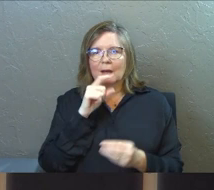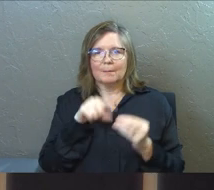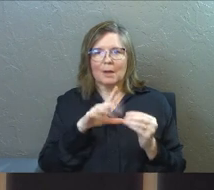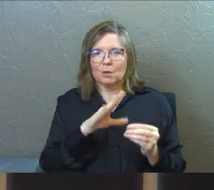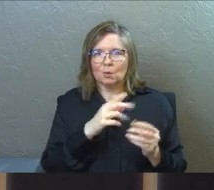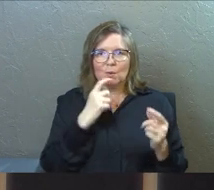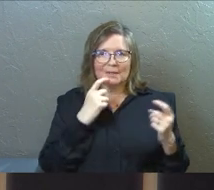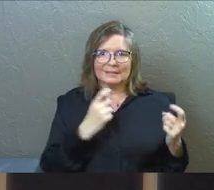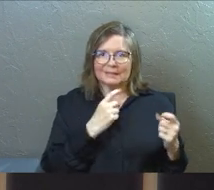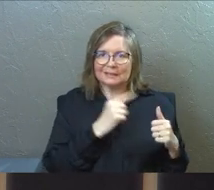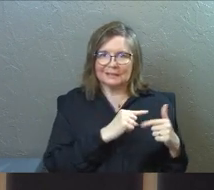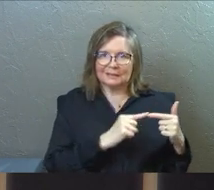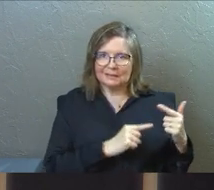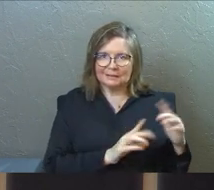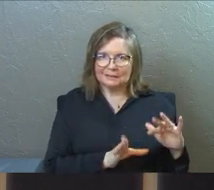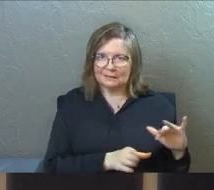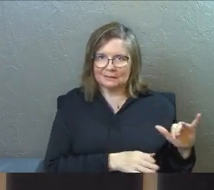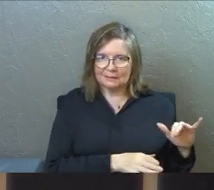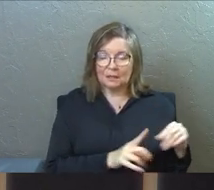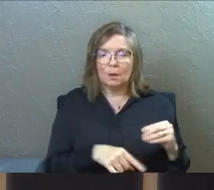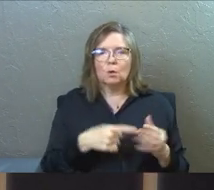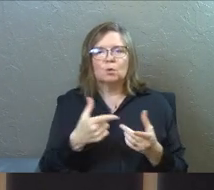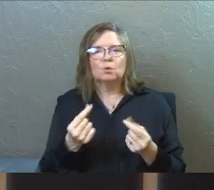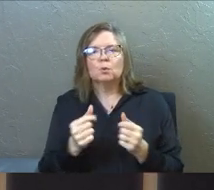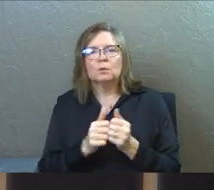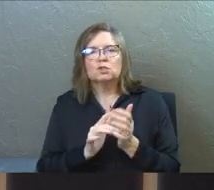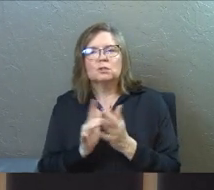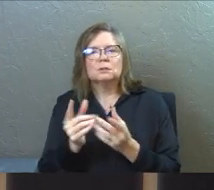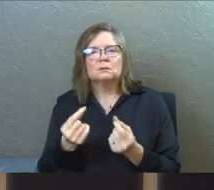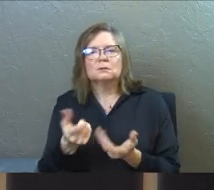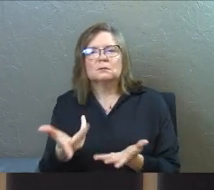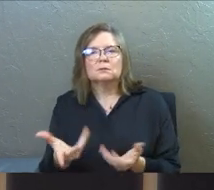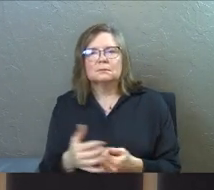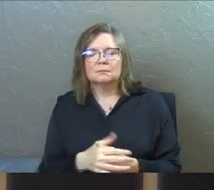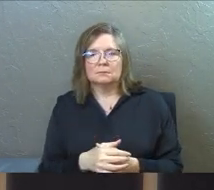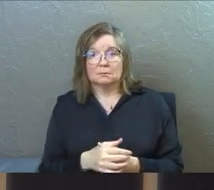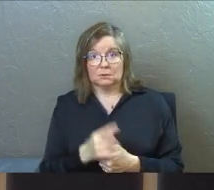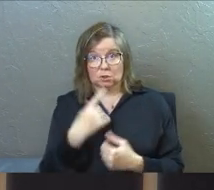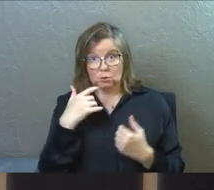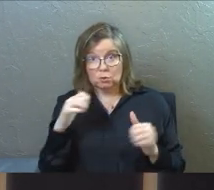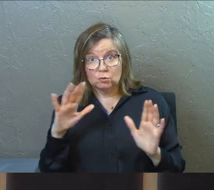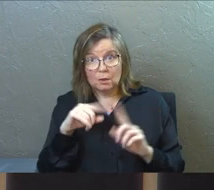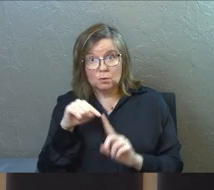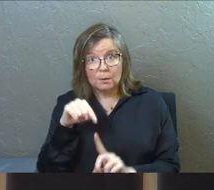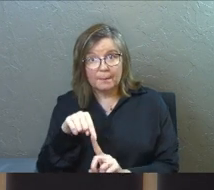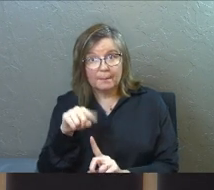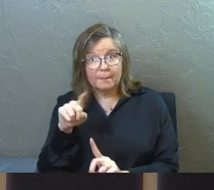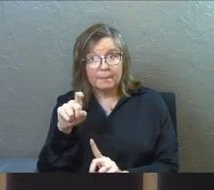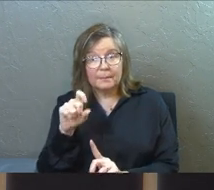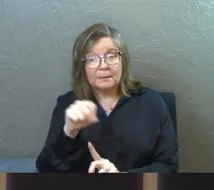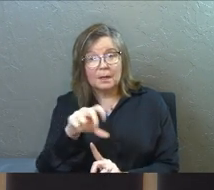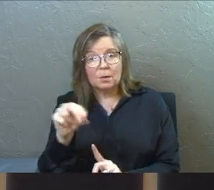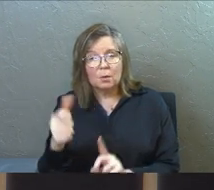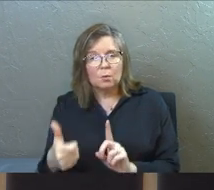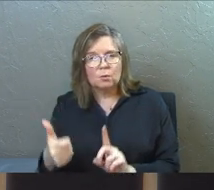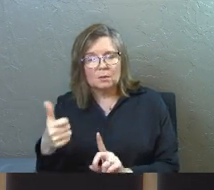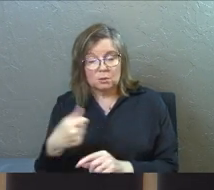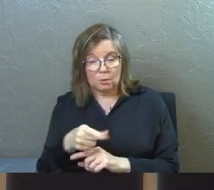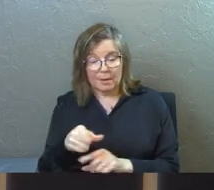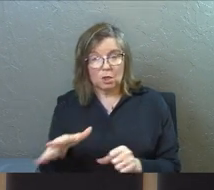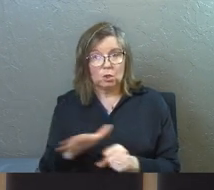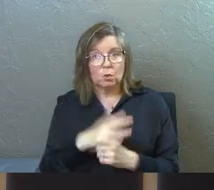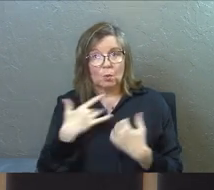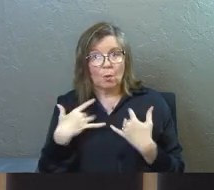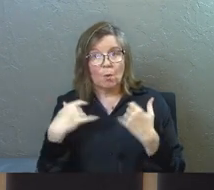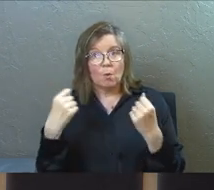not be about your sin. It will be about what did you do with Jesus? Did you surrender to him to make you